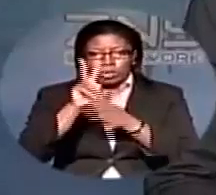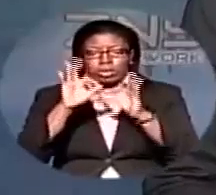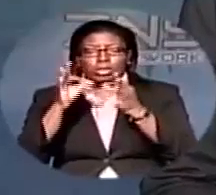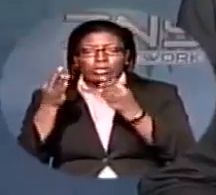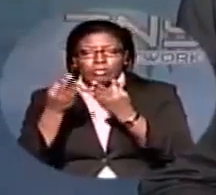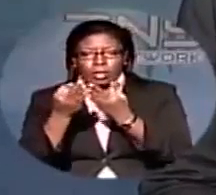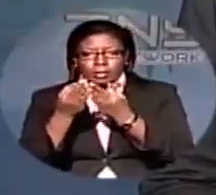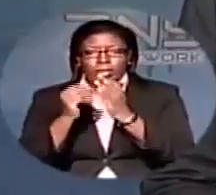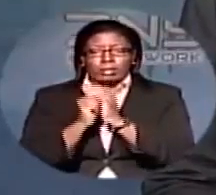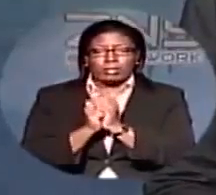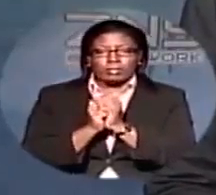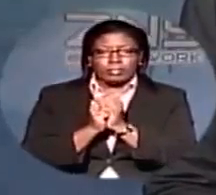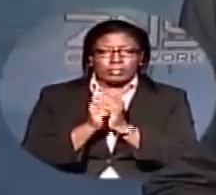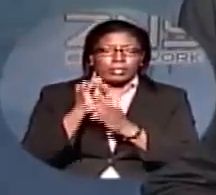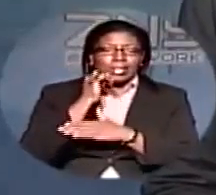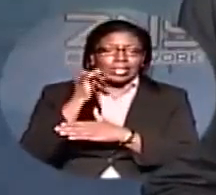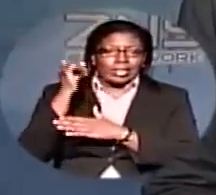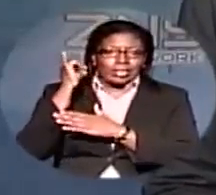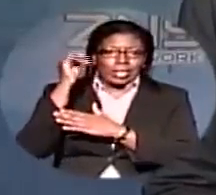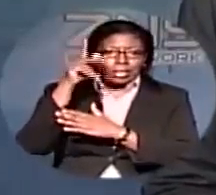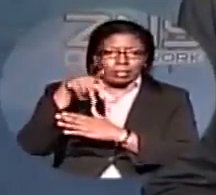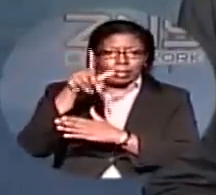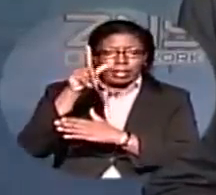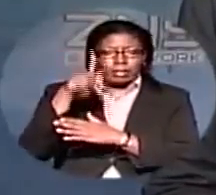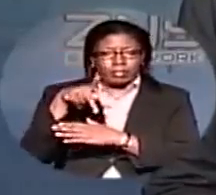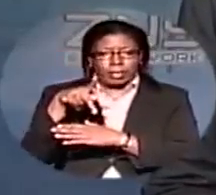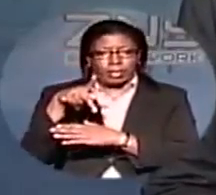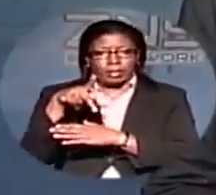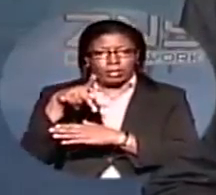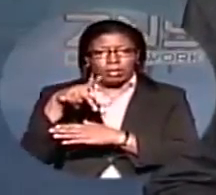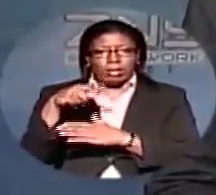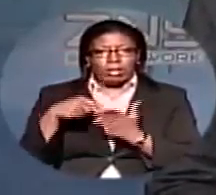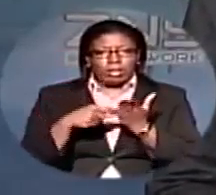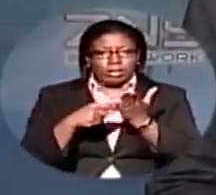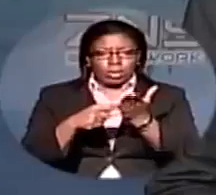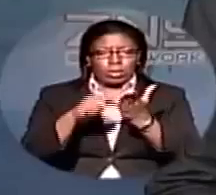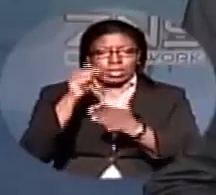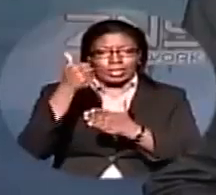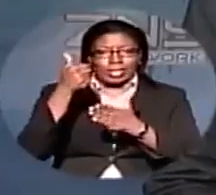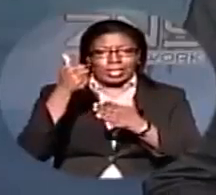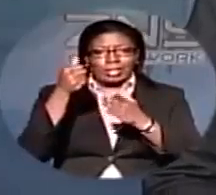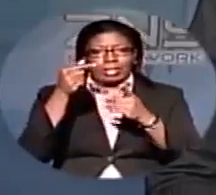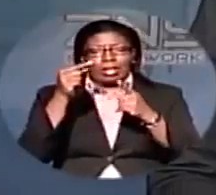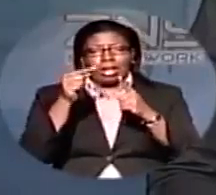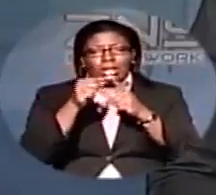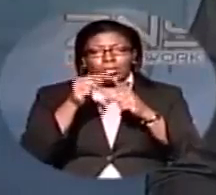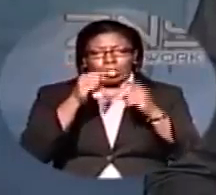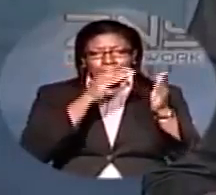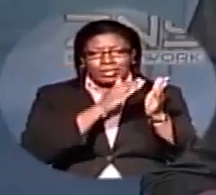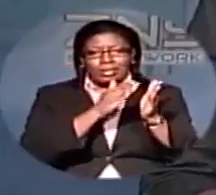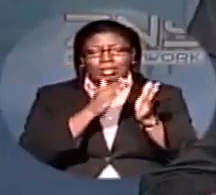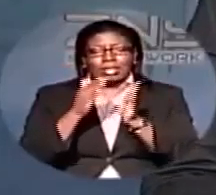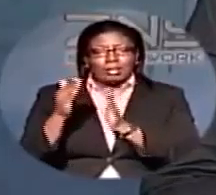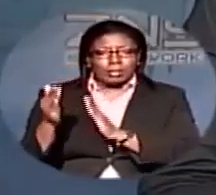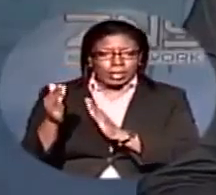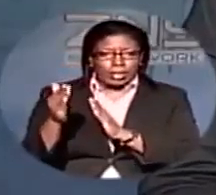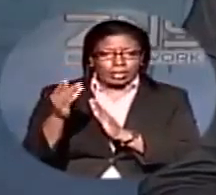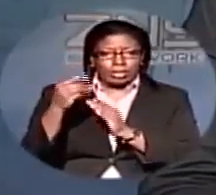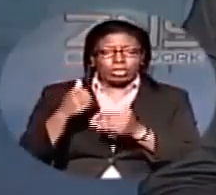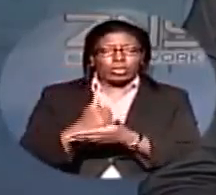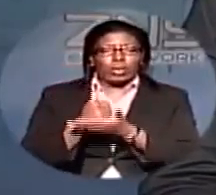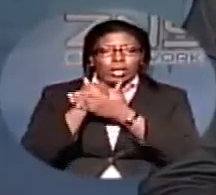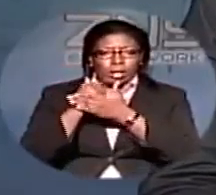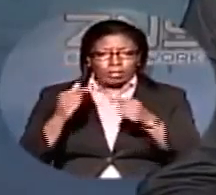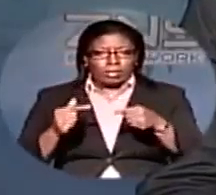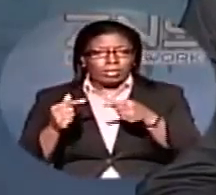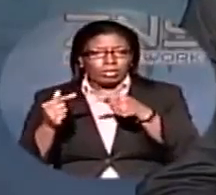Well, yesterday, the Progressive Liberal Party revealed its 10-point plan to address struggling homeowners. A PLP administration plans to